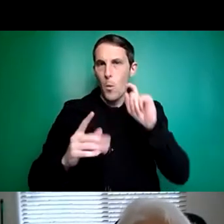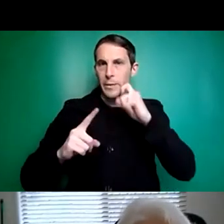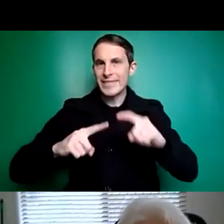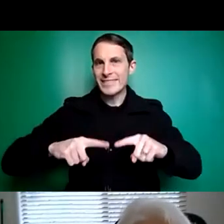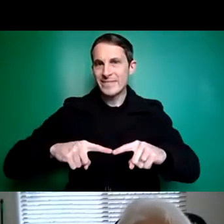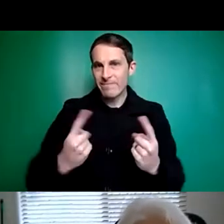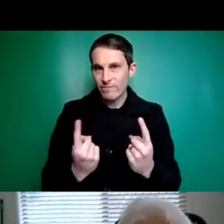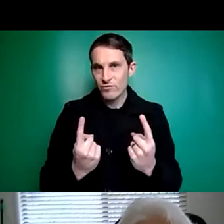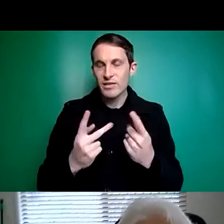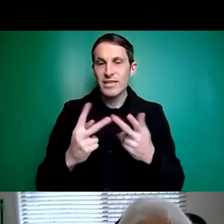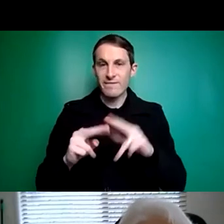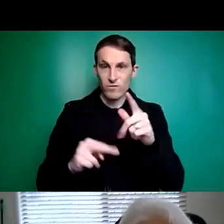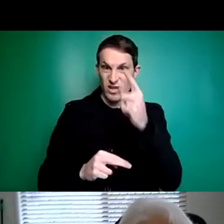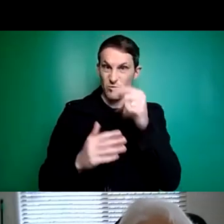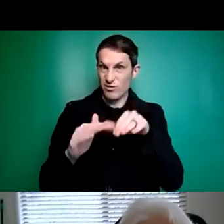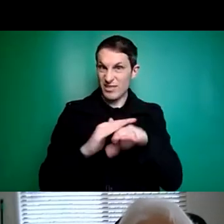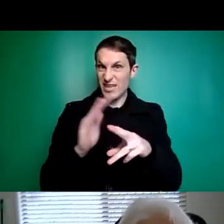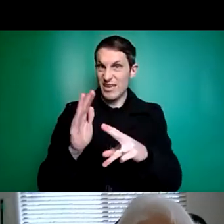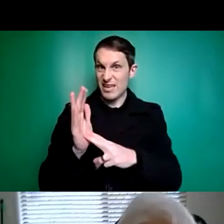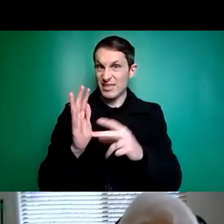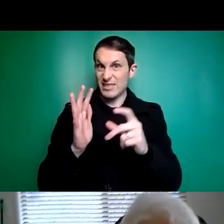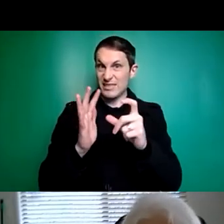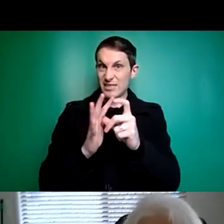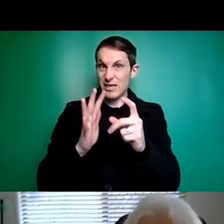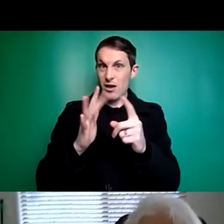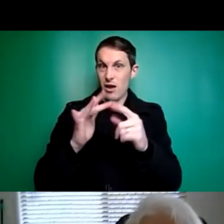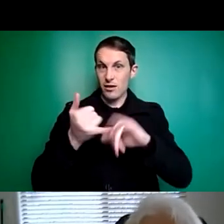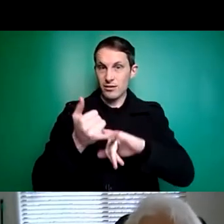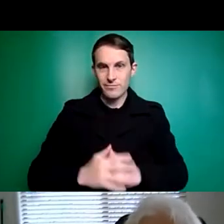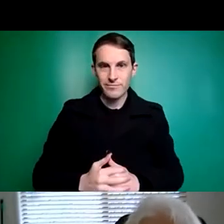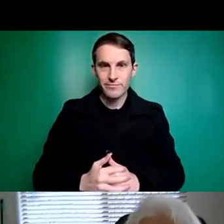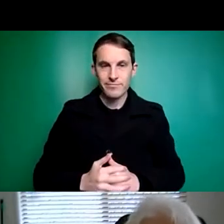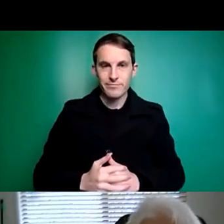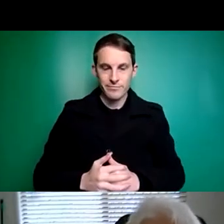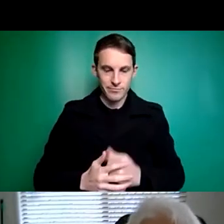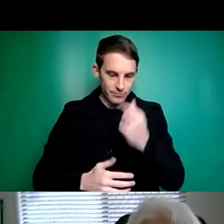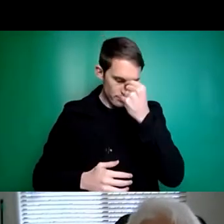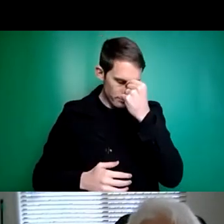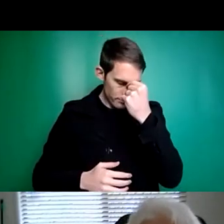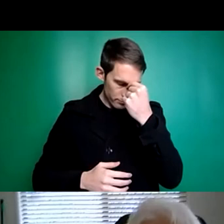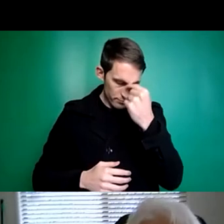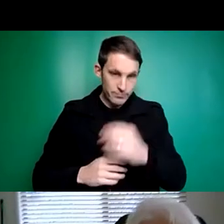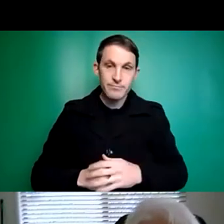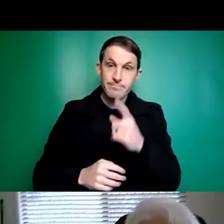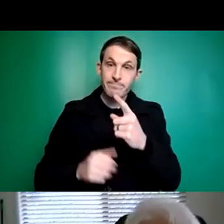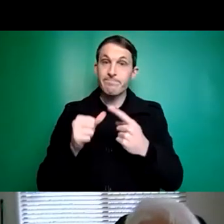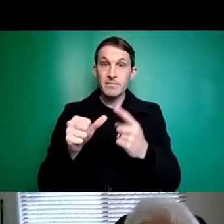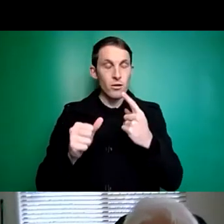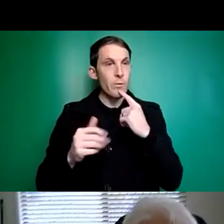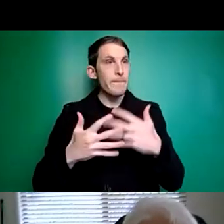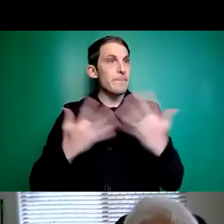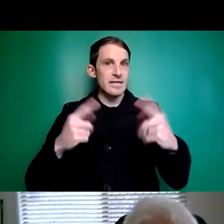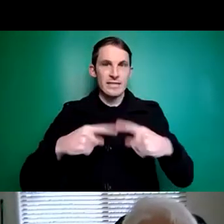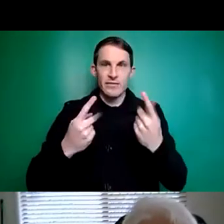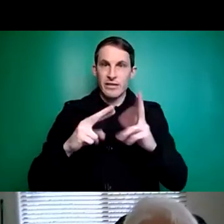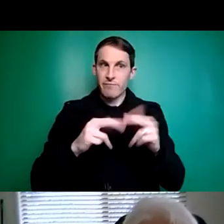were eligible for the NDIS? I look an enormous difference. I'm on a wait list always. I've